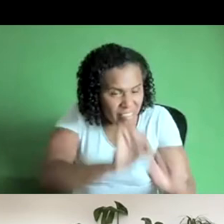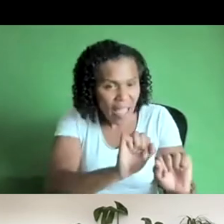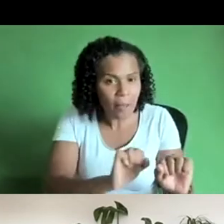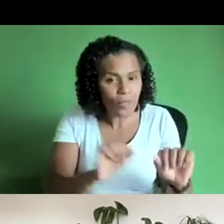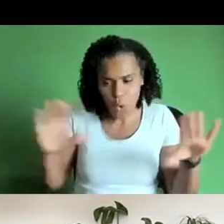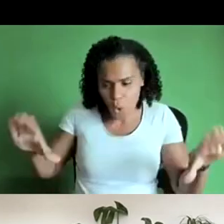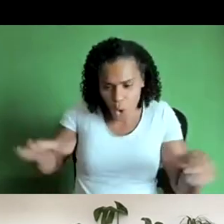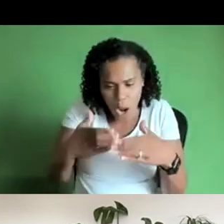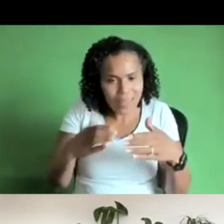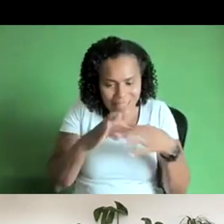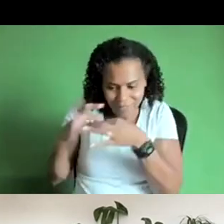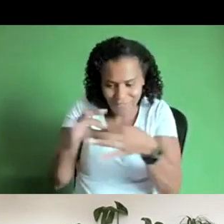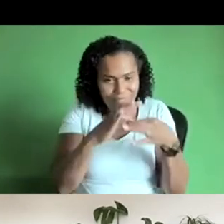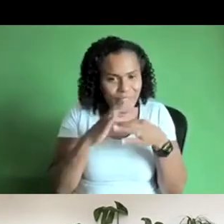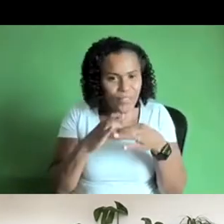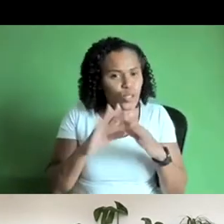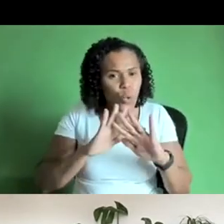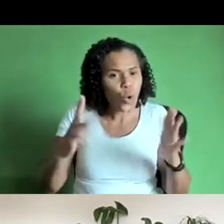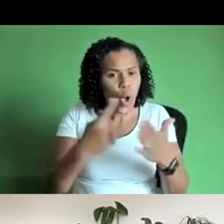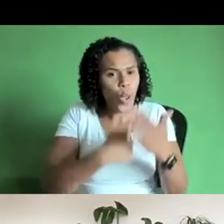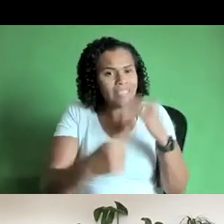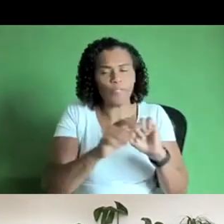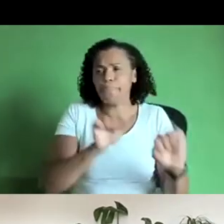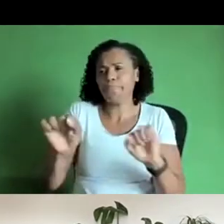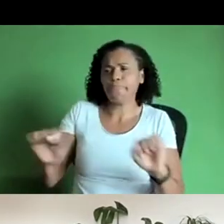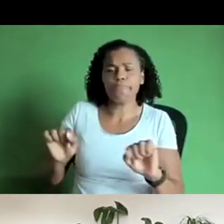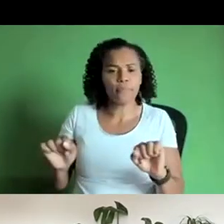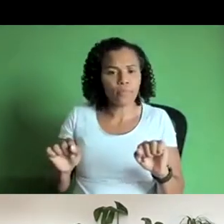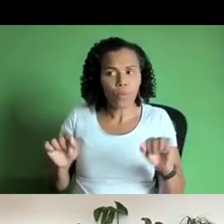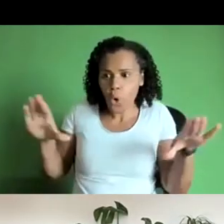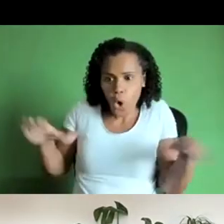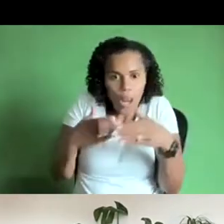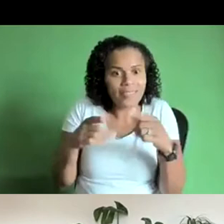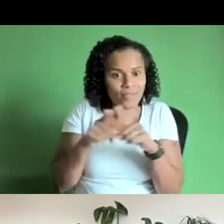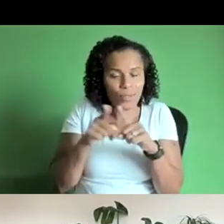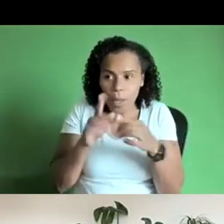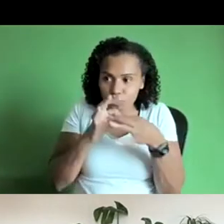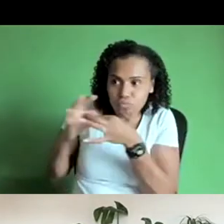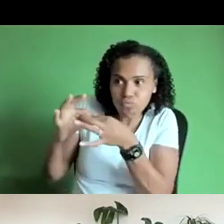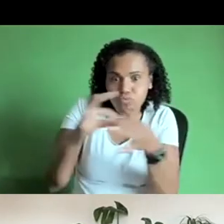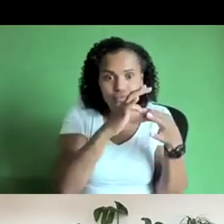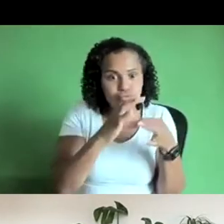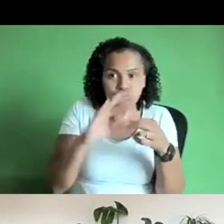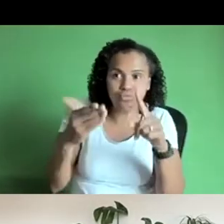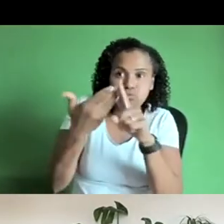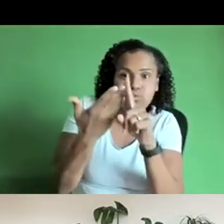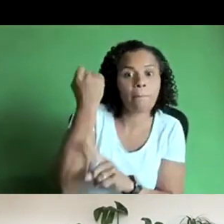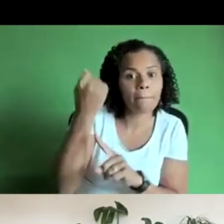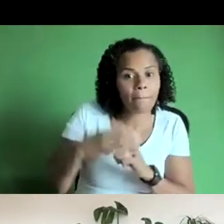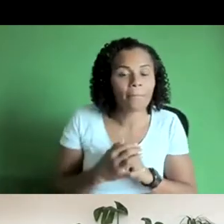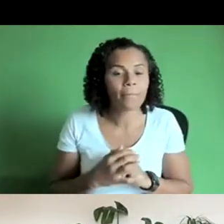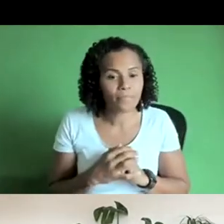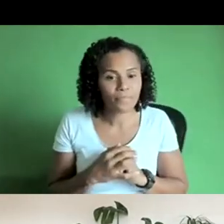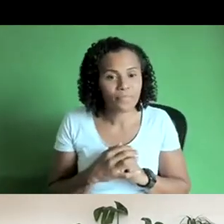individuals getting additional support so yeah and and and you've worked